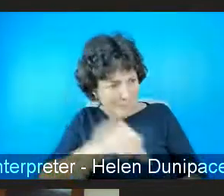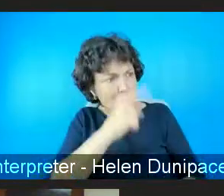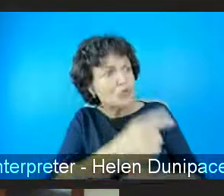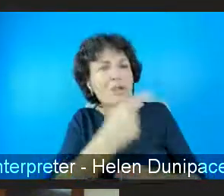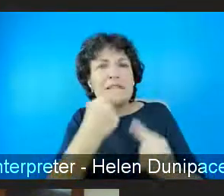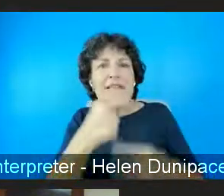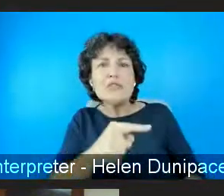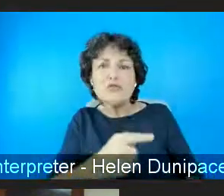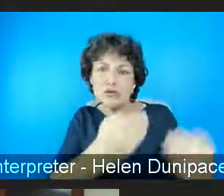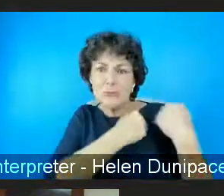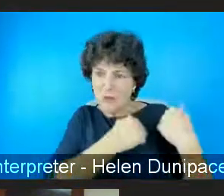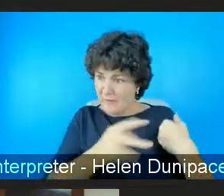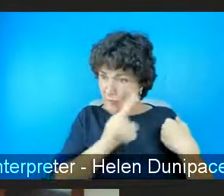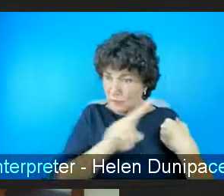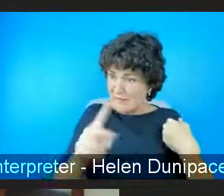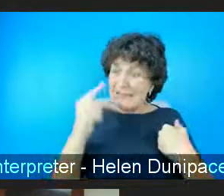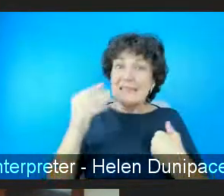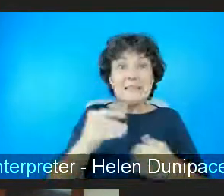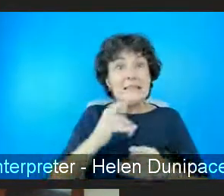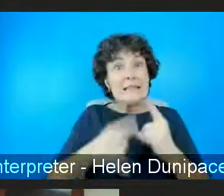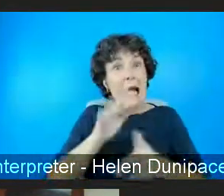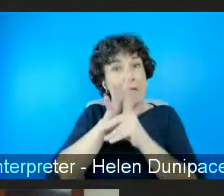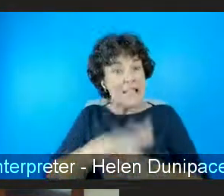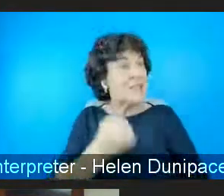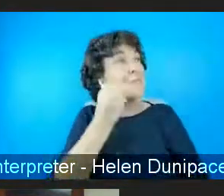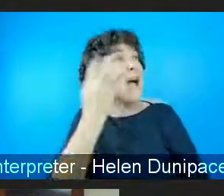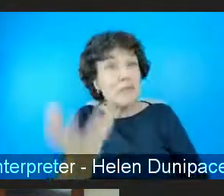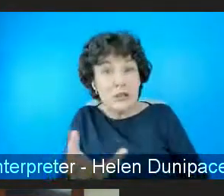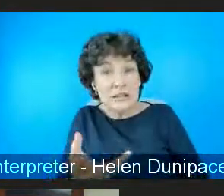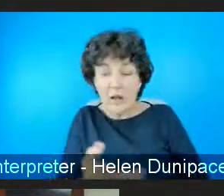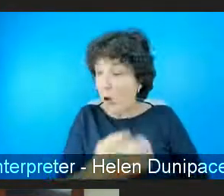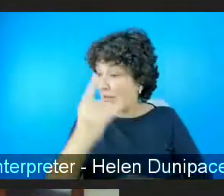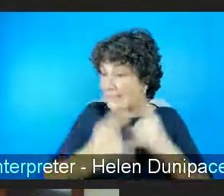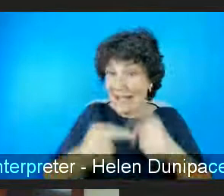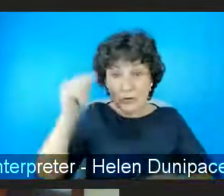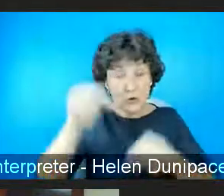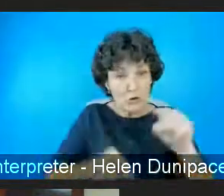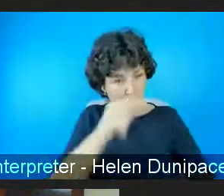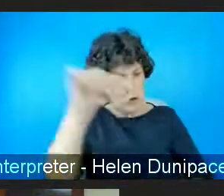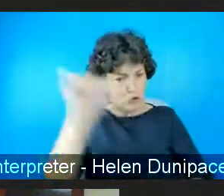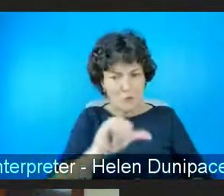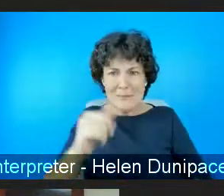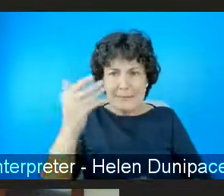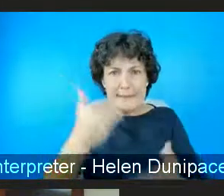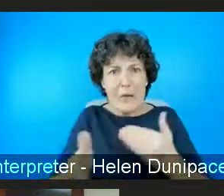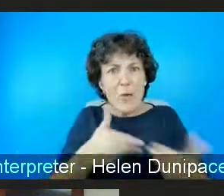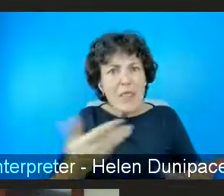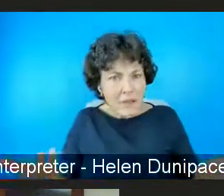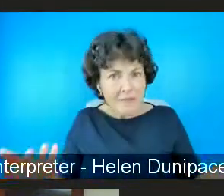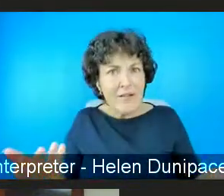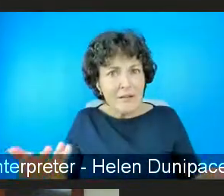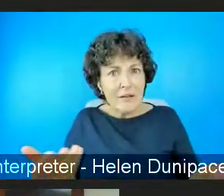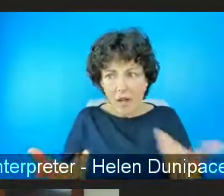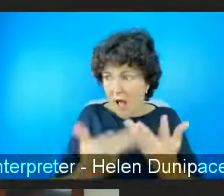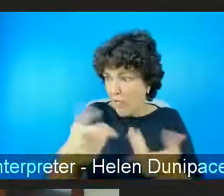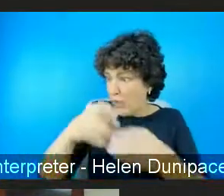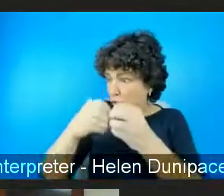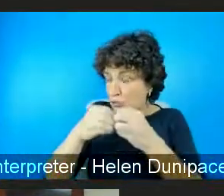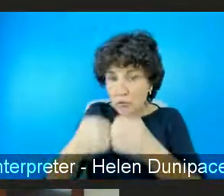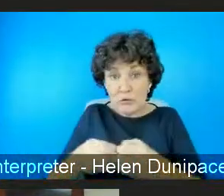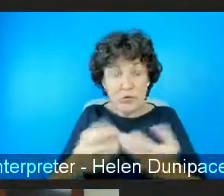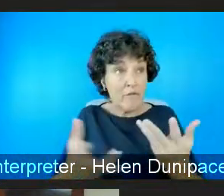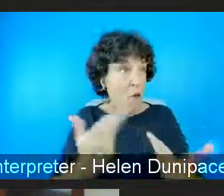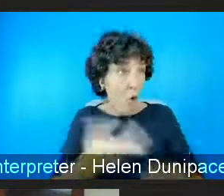um the sexism that happens every day the sexual assaults the children experience from other students from